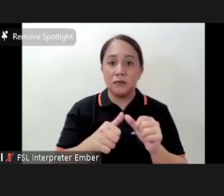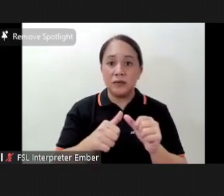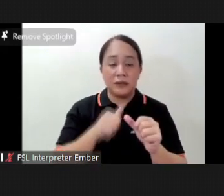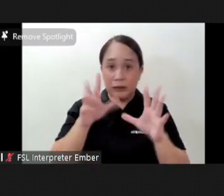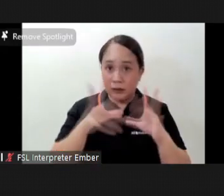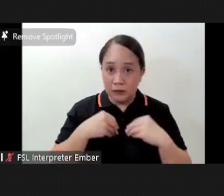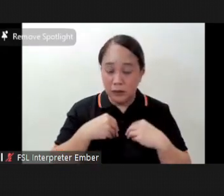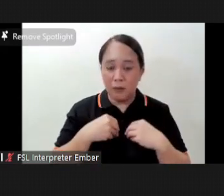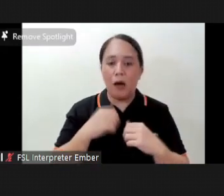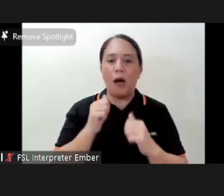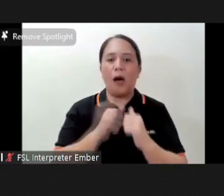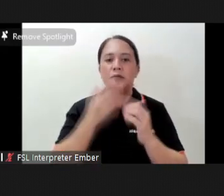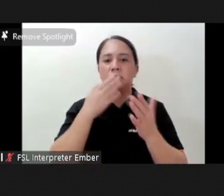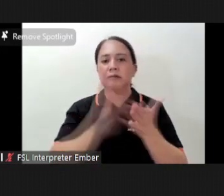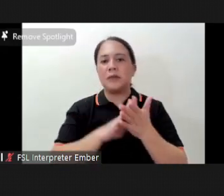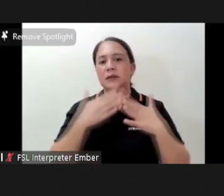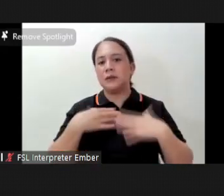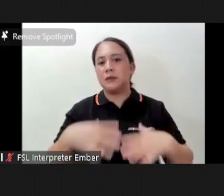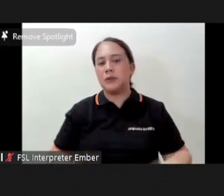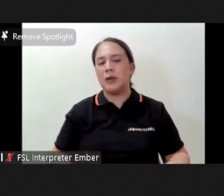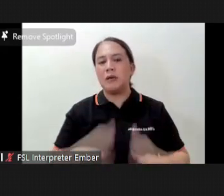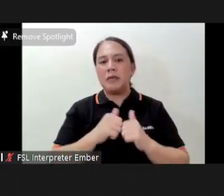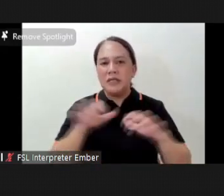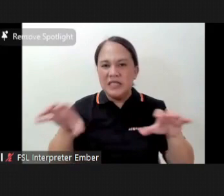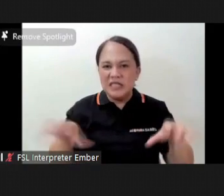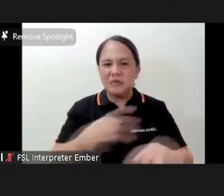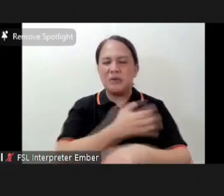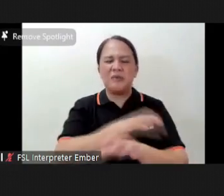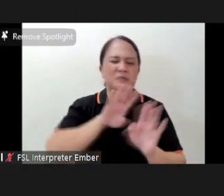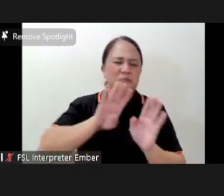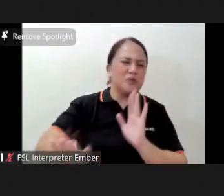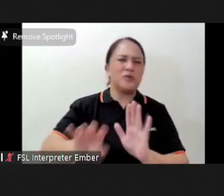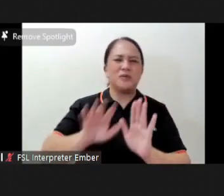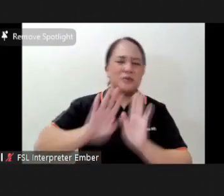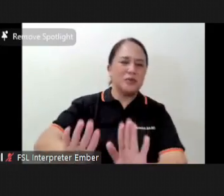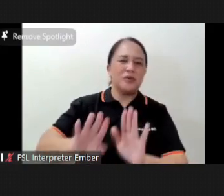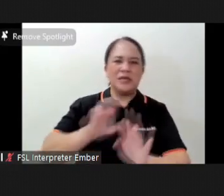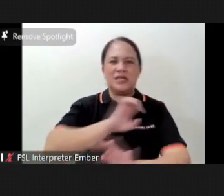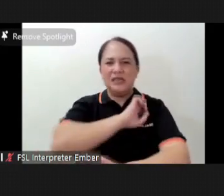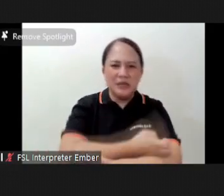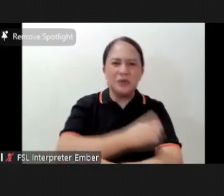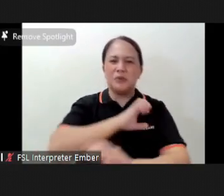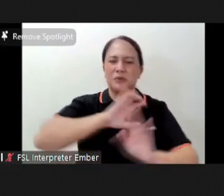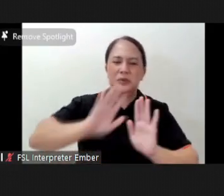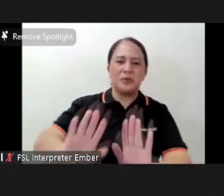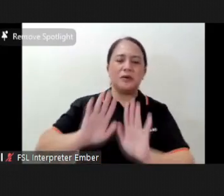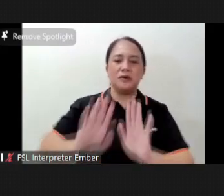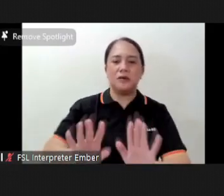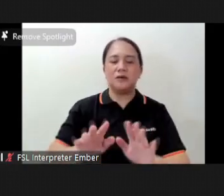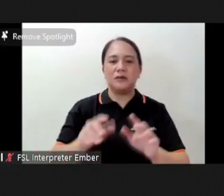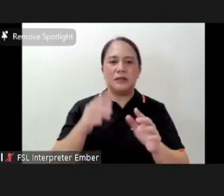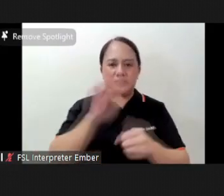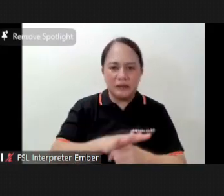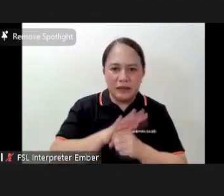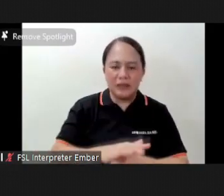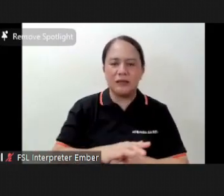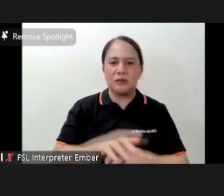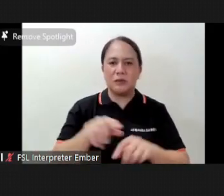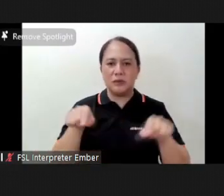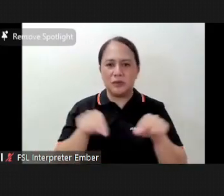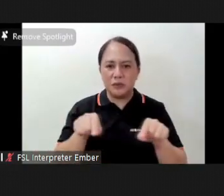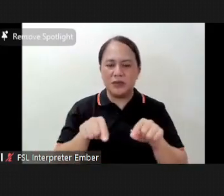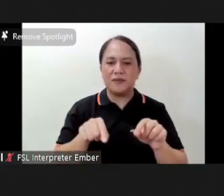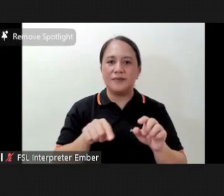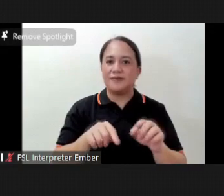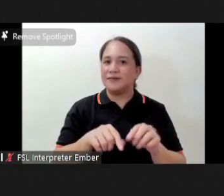kasi parang you're exerting energy to push away push away the stress and nervousness and that's